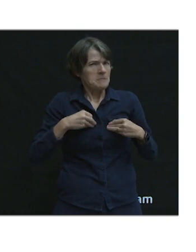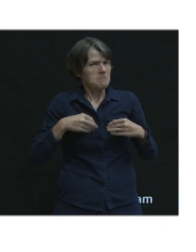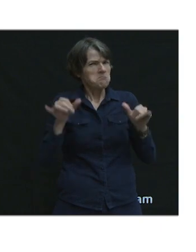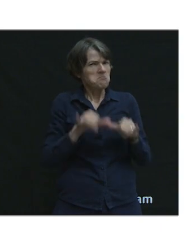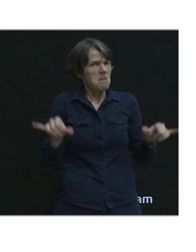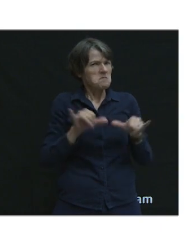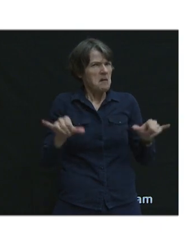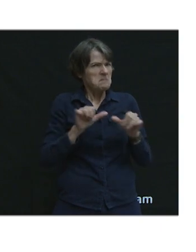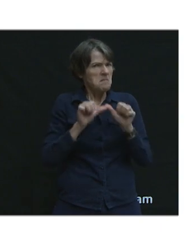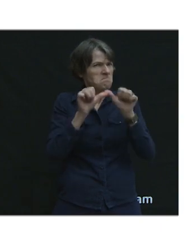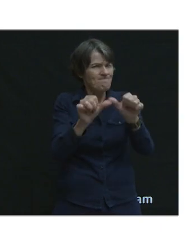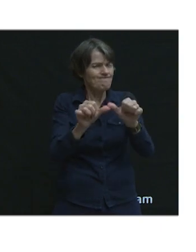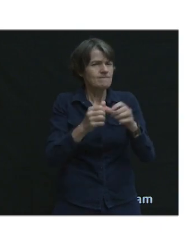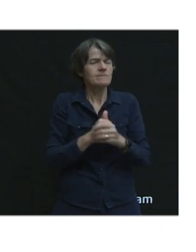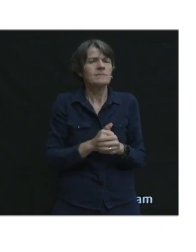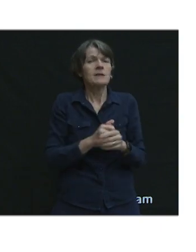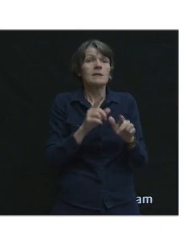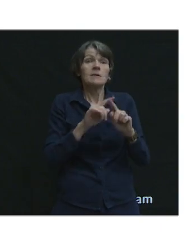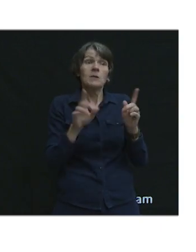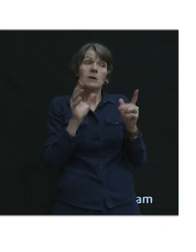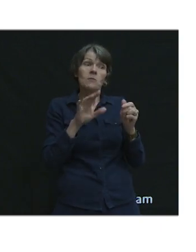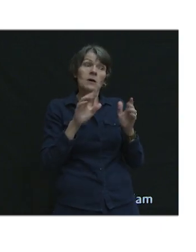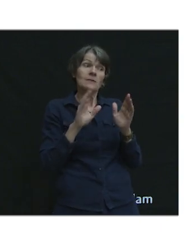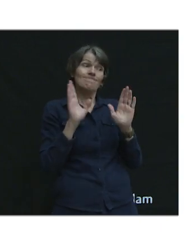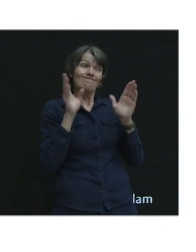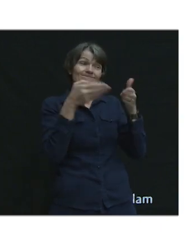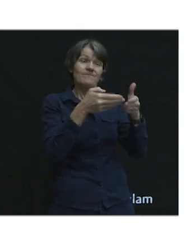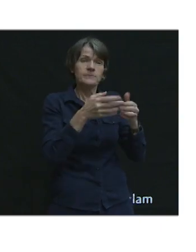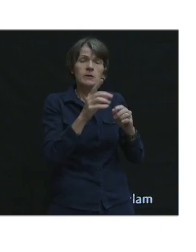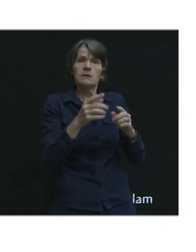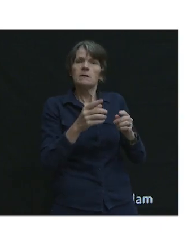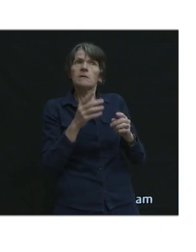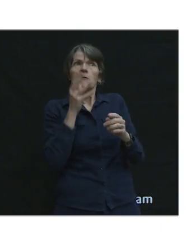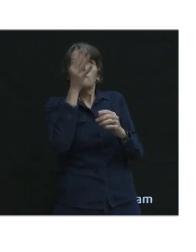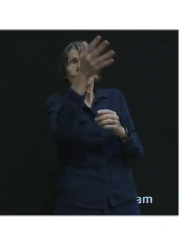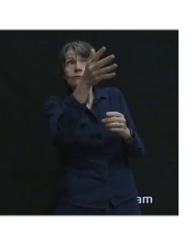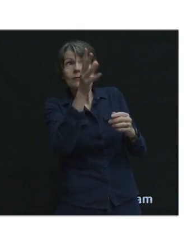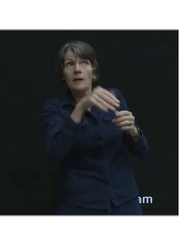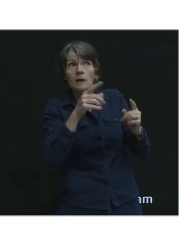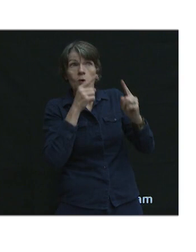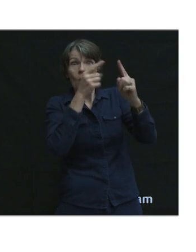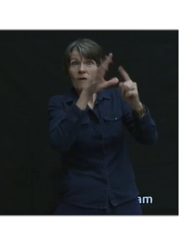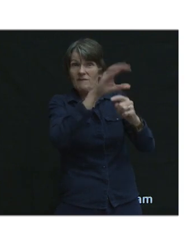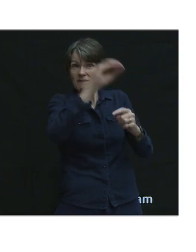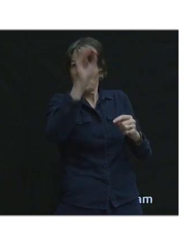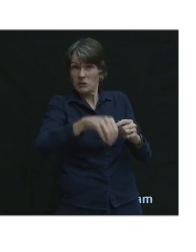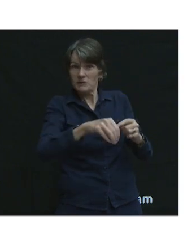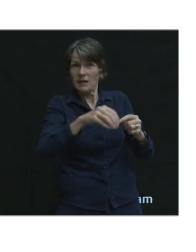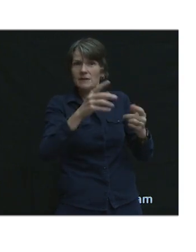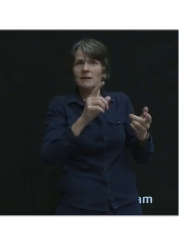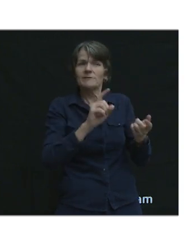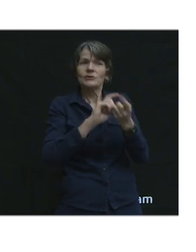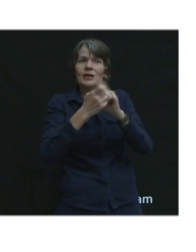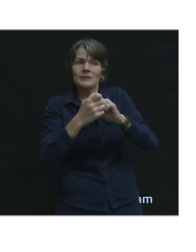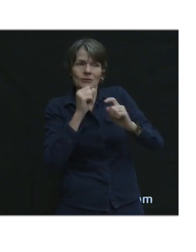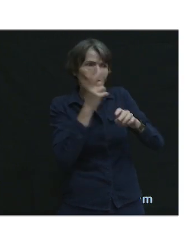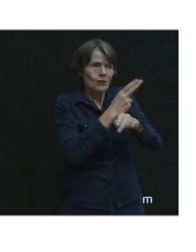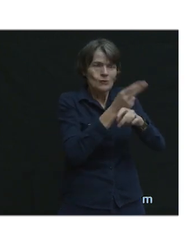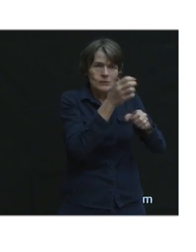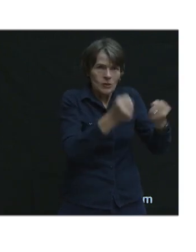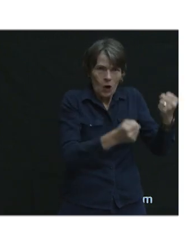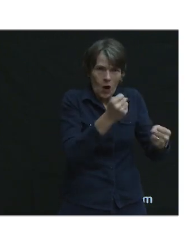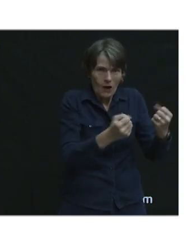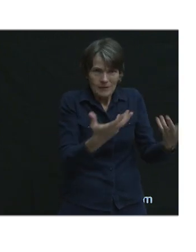here and to draw your attention to is that the future scenario, the goal with 50% by active modes, also means that we just have about the same